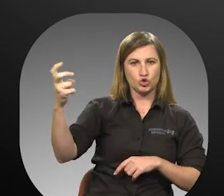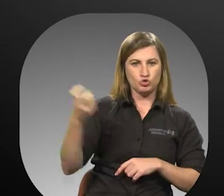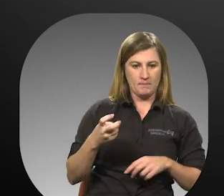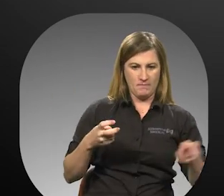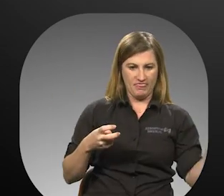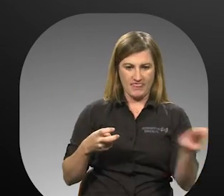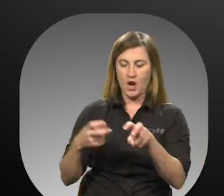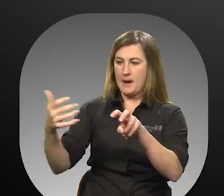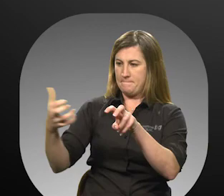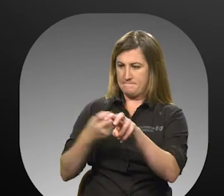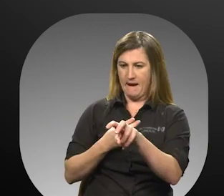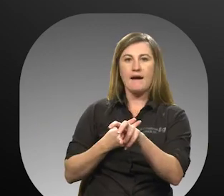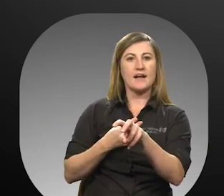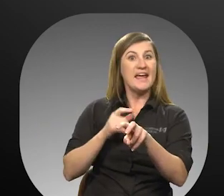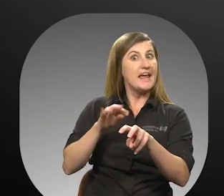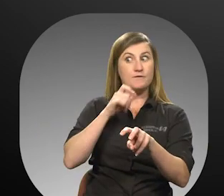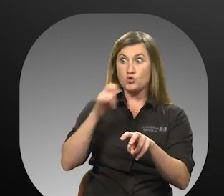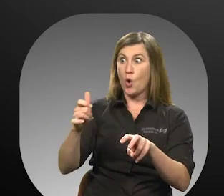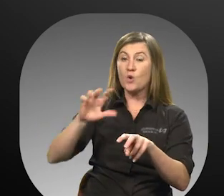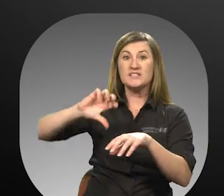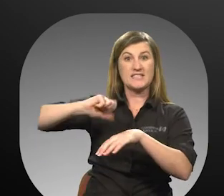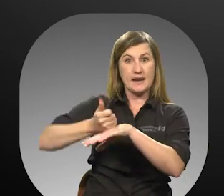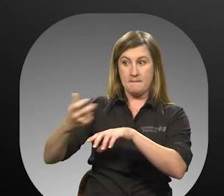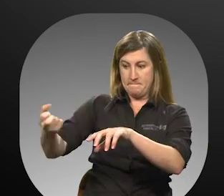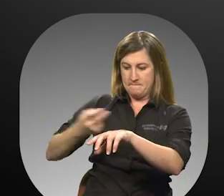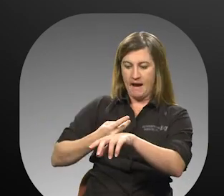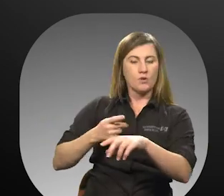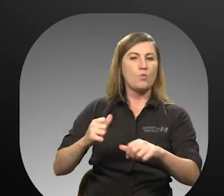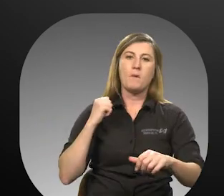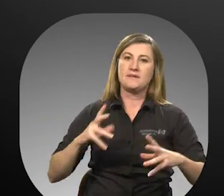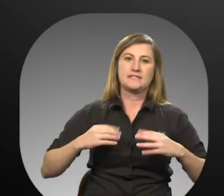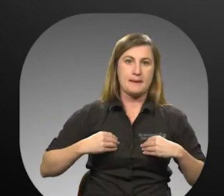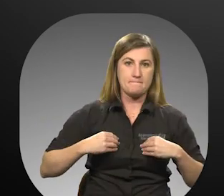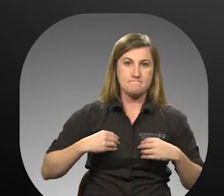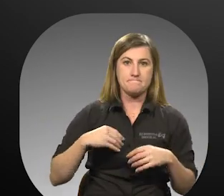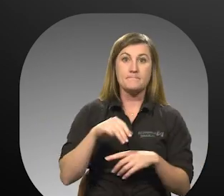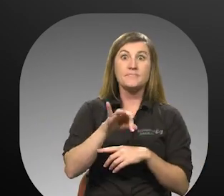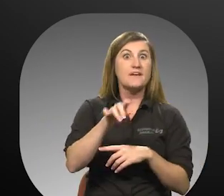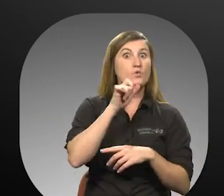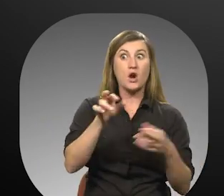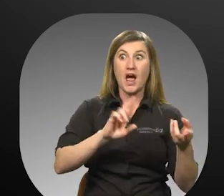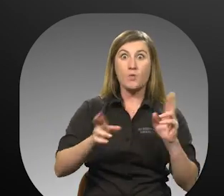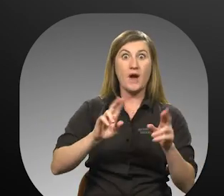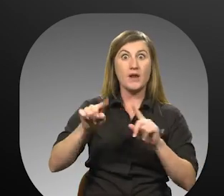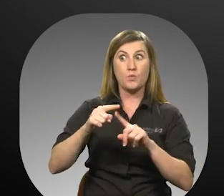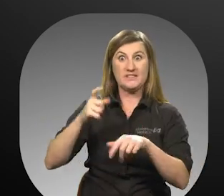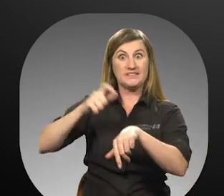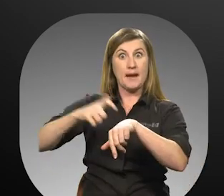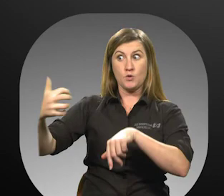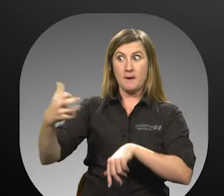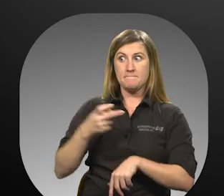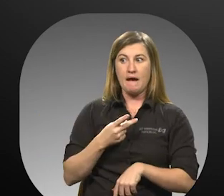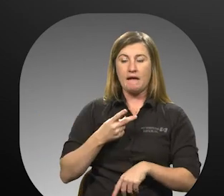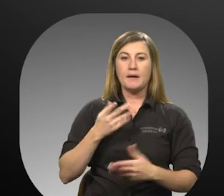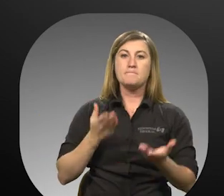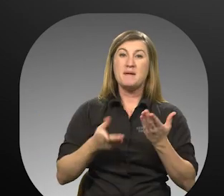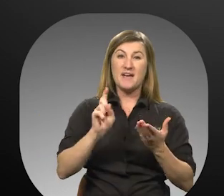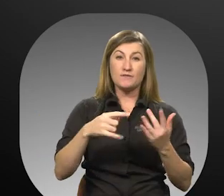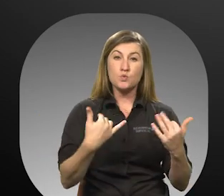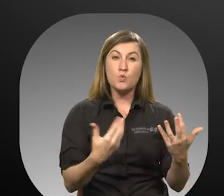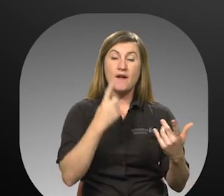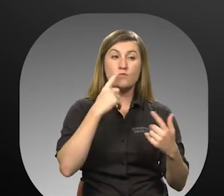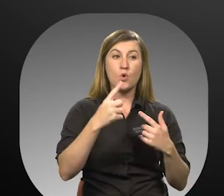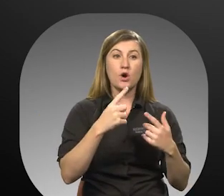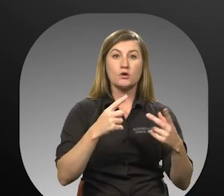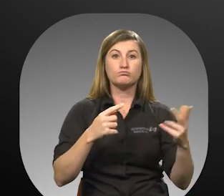trips that are not scheduled in advance will not be accepted. If you are not ready at your scheduled return time, you may have to wait for a